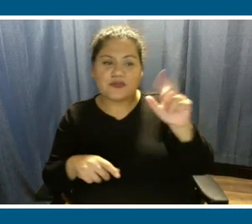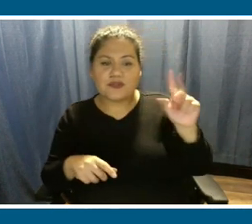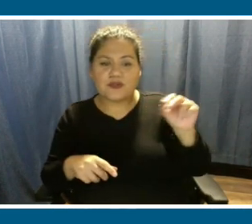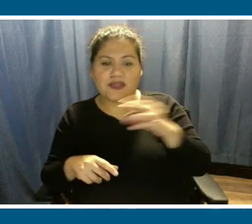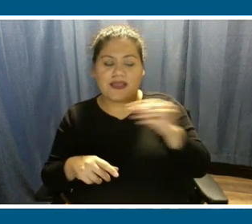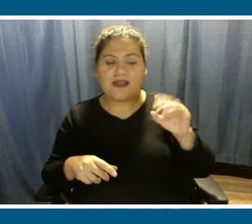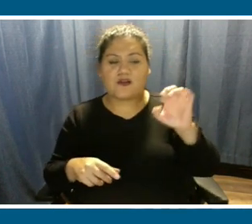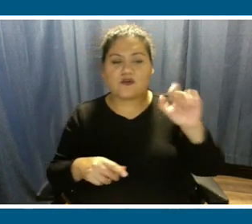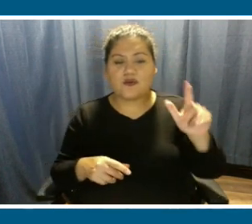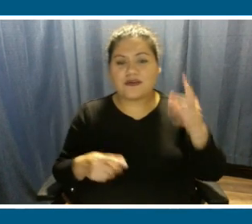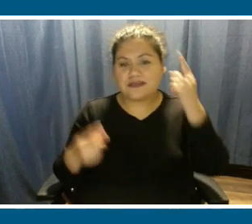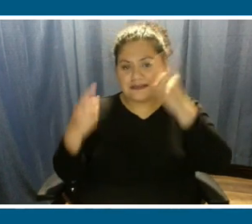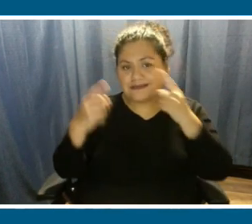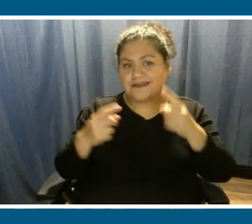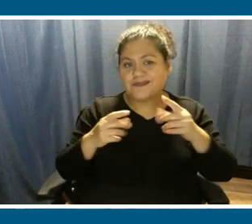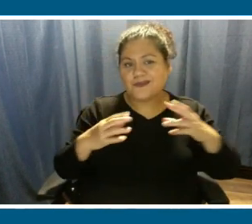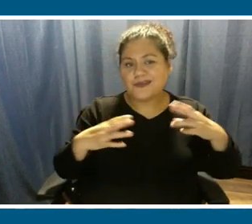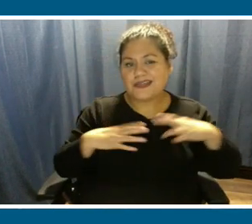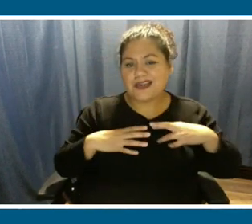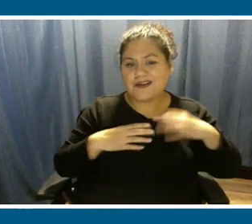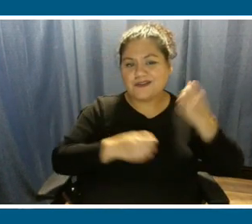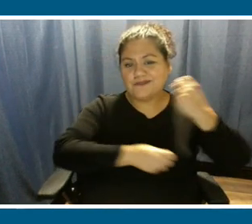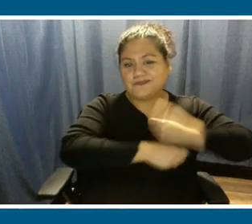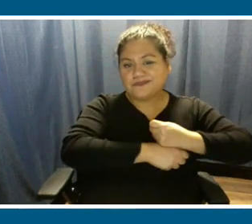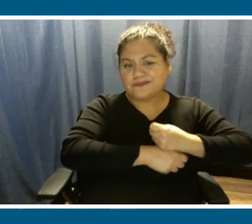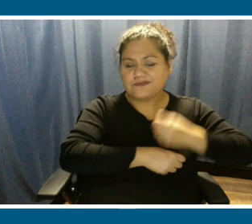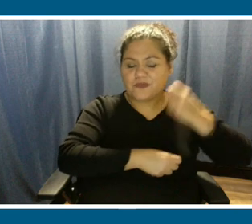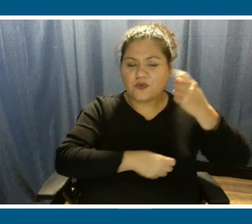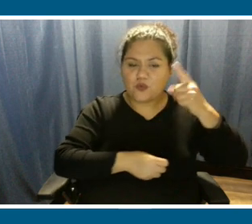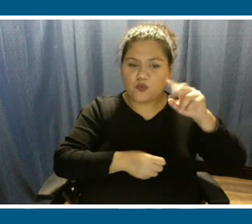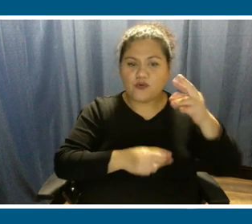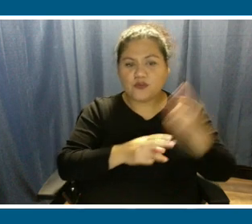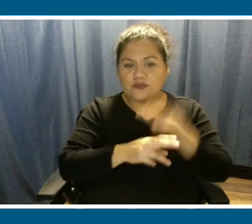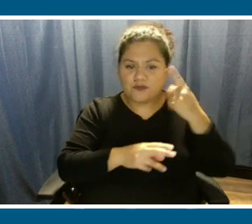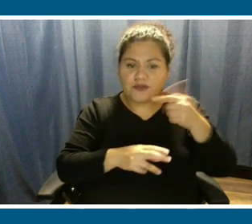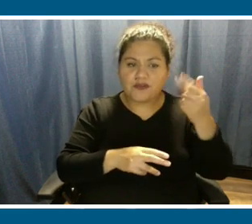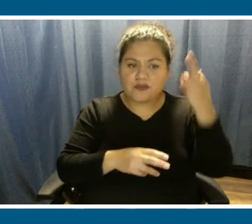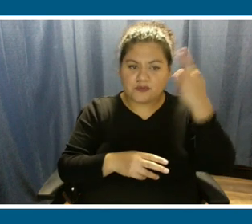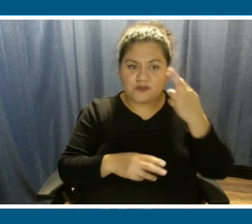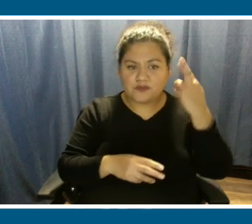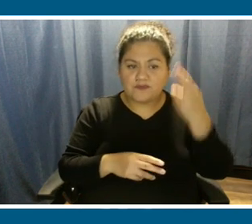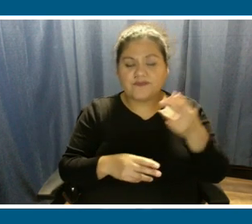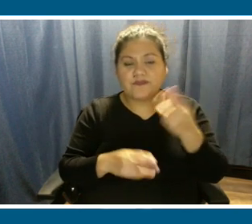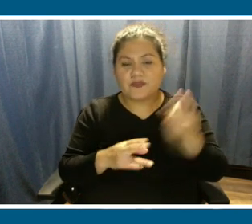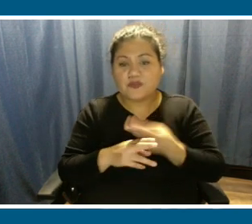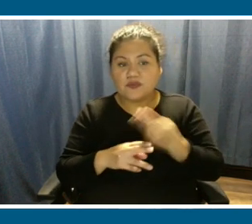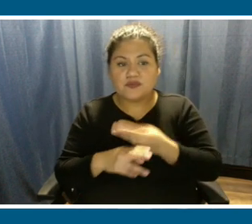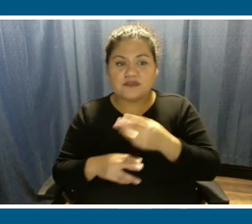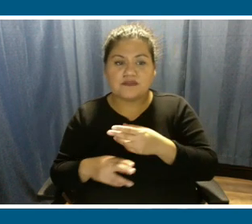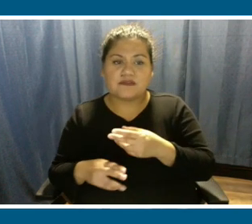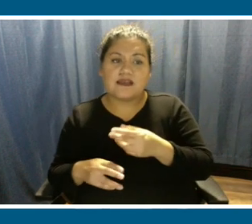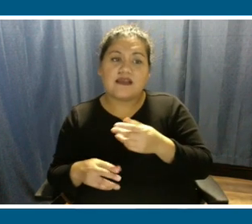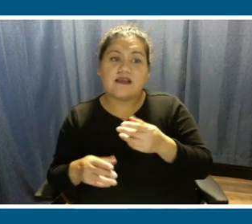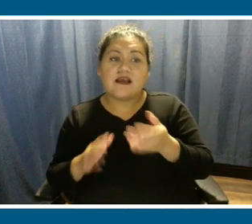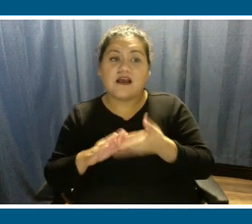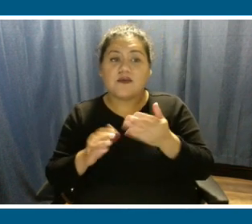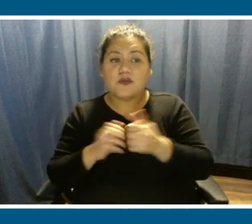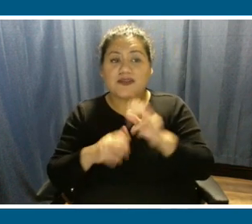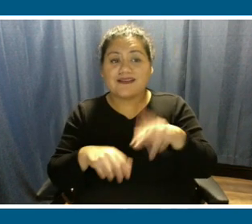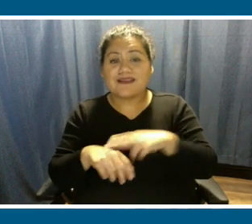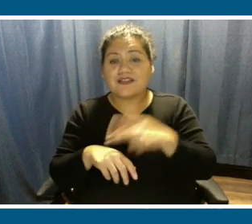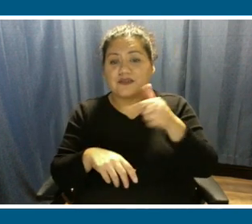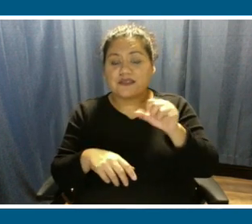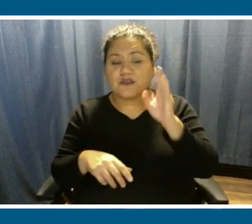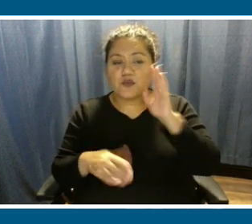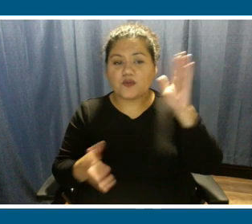considered for retirement or to be repurposed to operate using natural gas instead of coal. Operating with natural gas will reduce